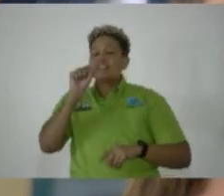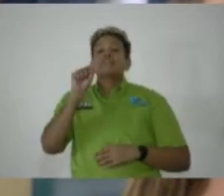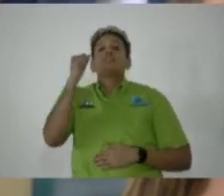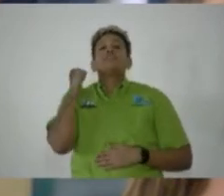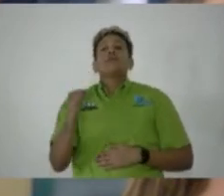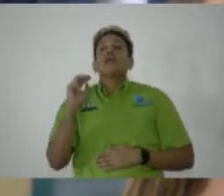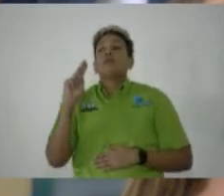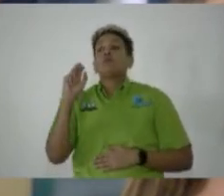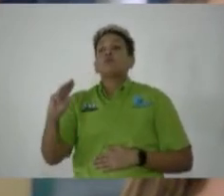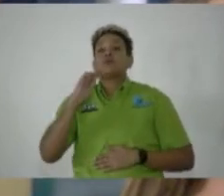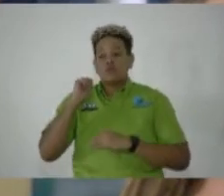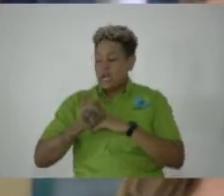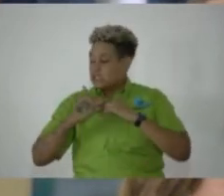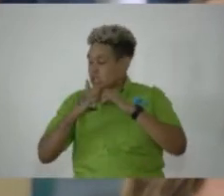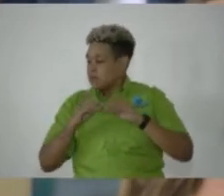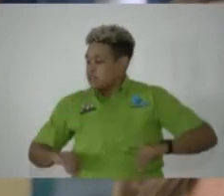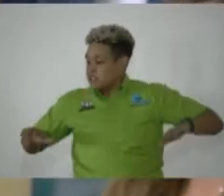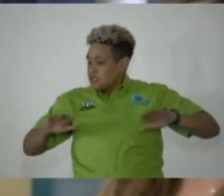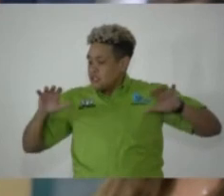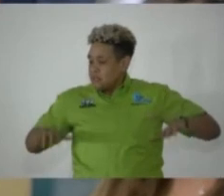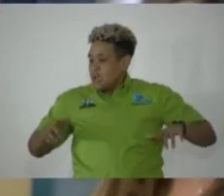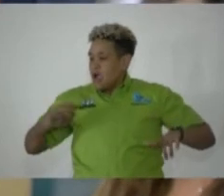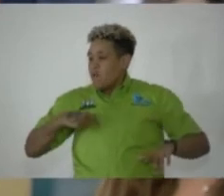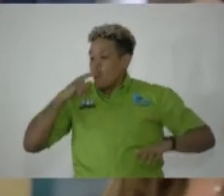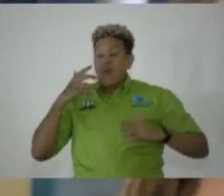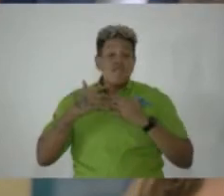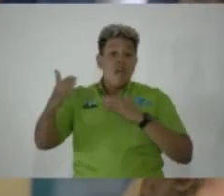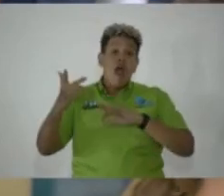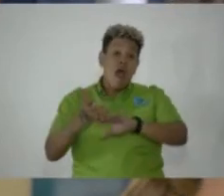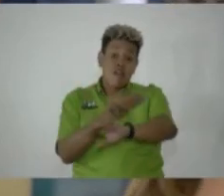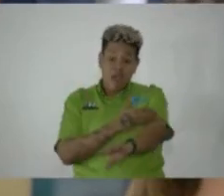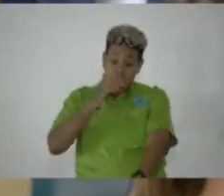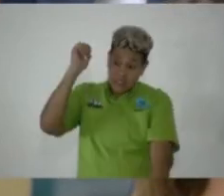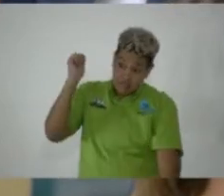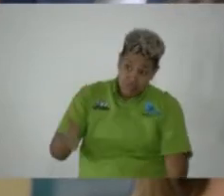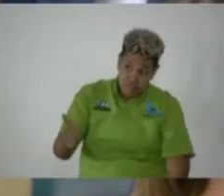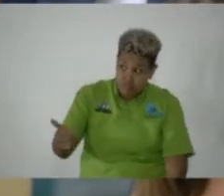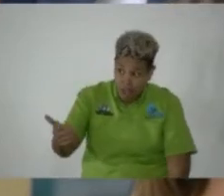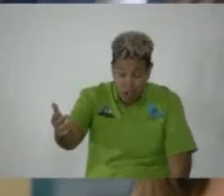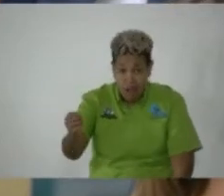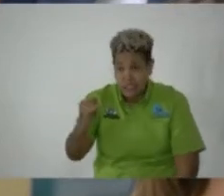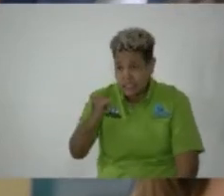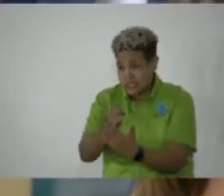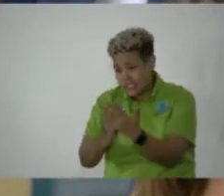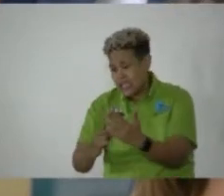museum be established there. We are far advanced in the design.